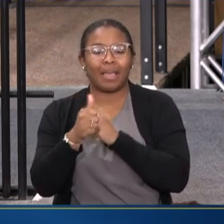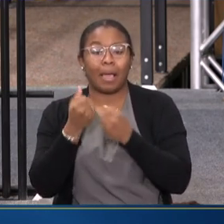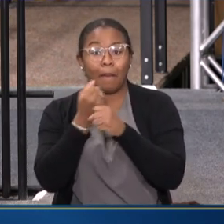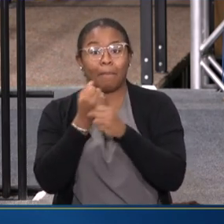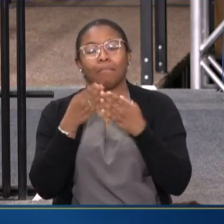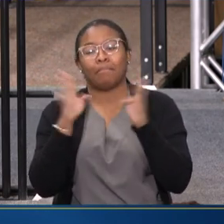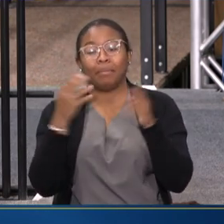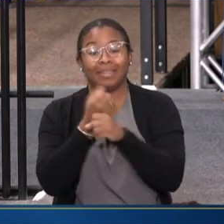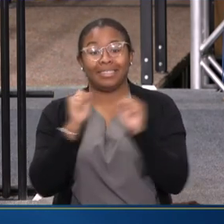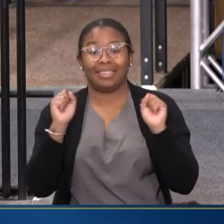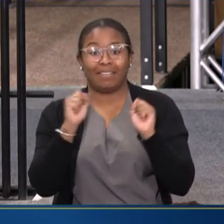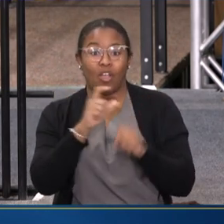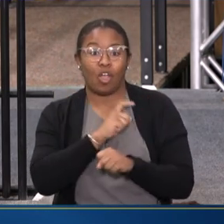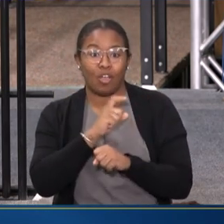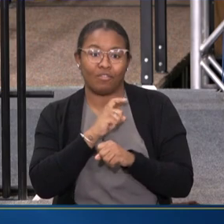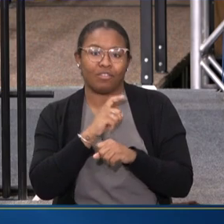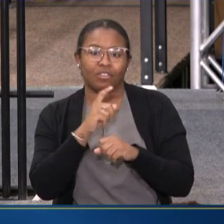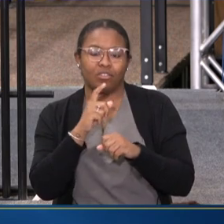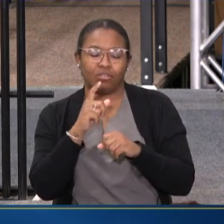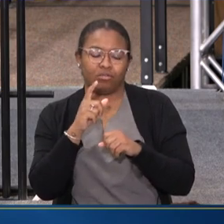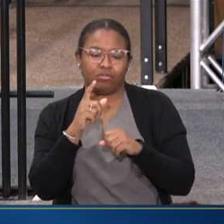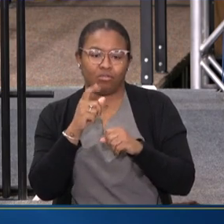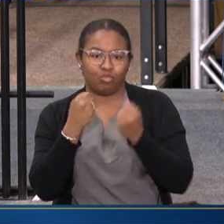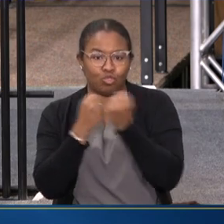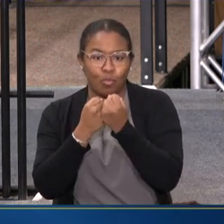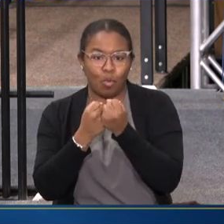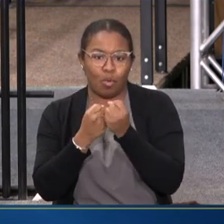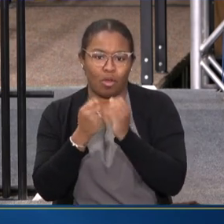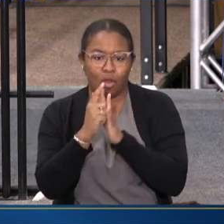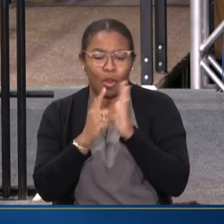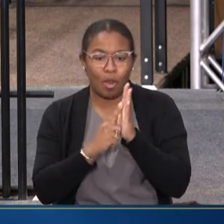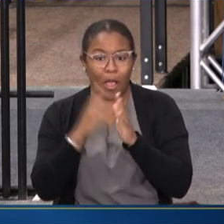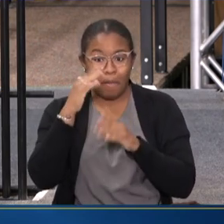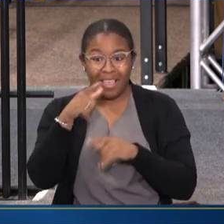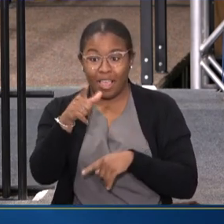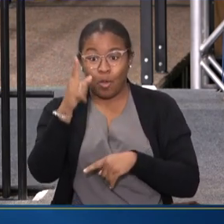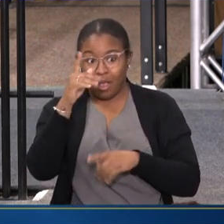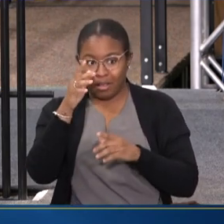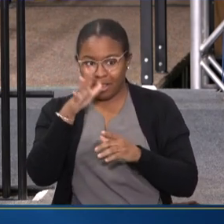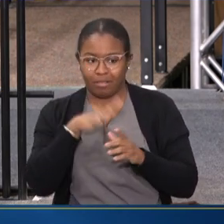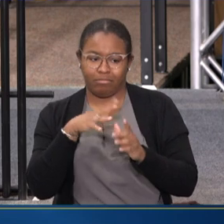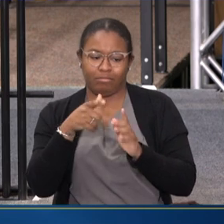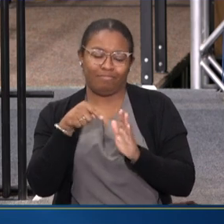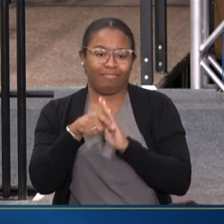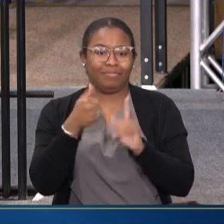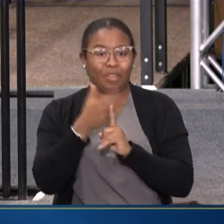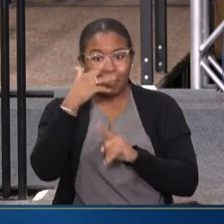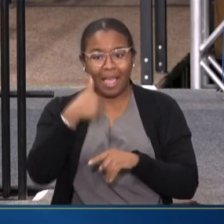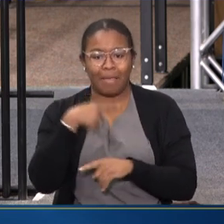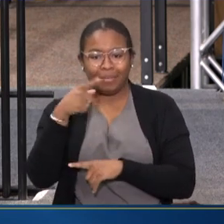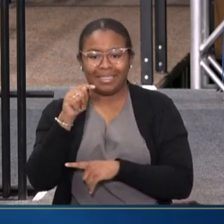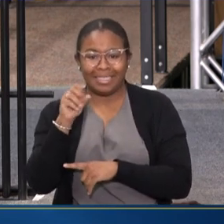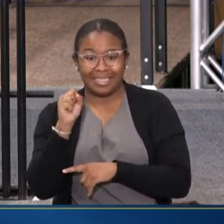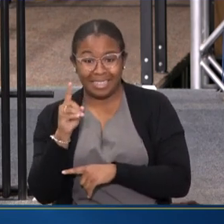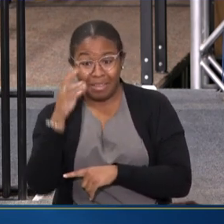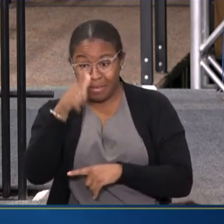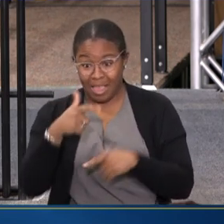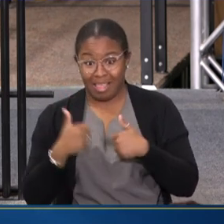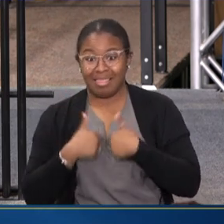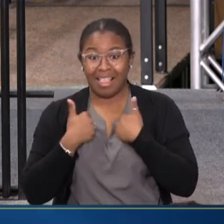WHEN OFFICER BOMBA TOOK HIS LIFE BECAUSE OF ON-THE-JOB PTSD, HIS WIFE GOT ZERO.